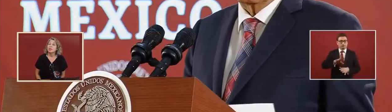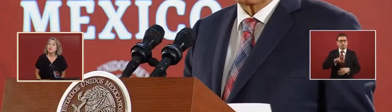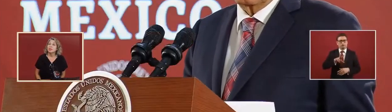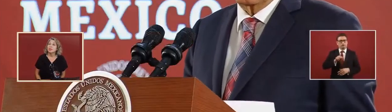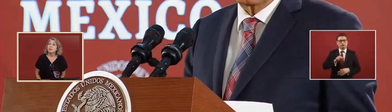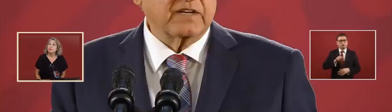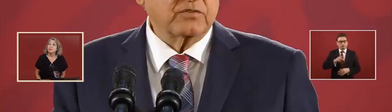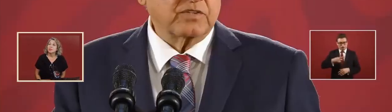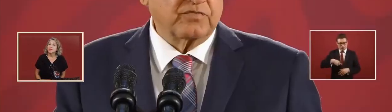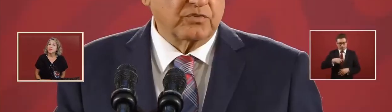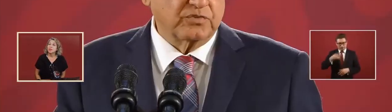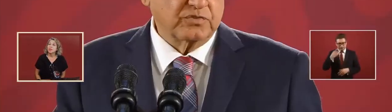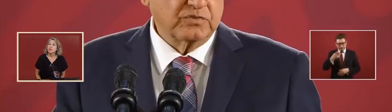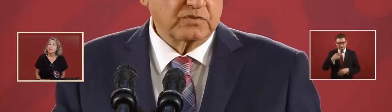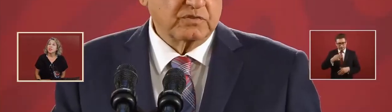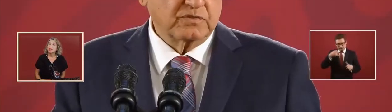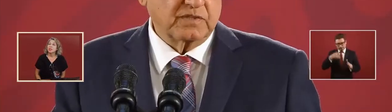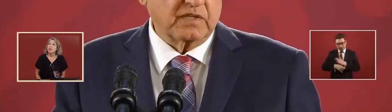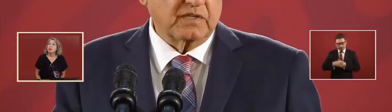the application of